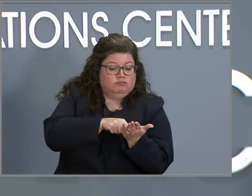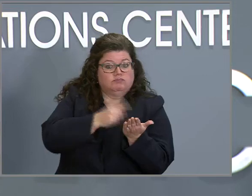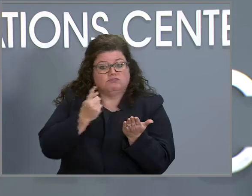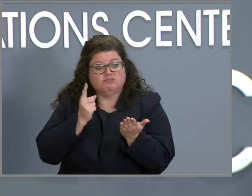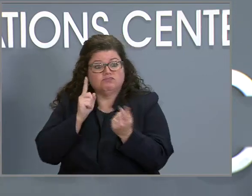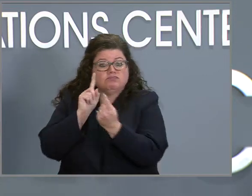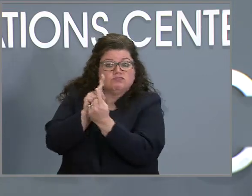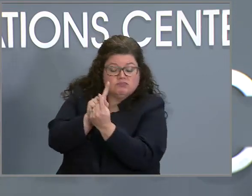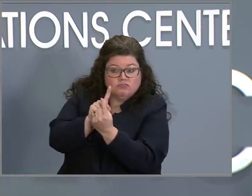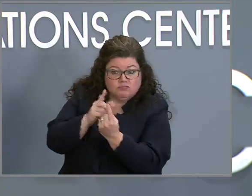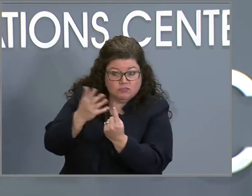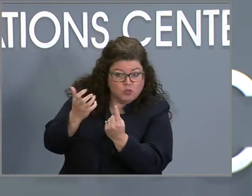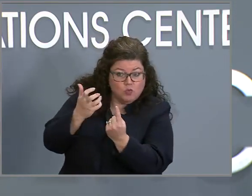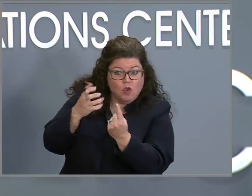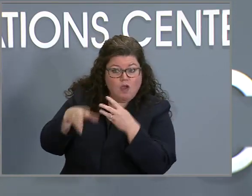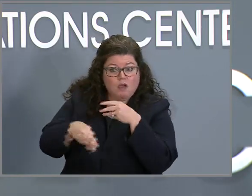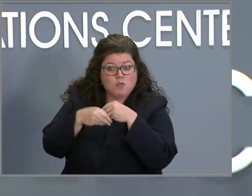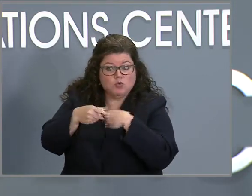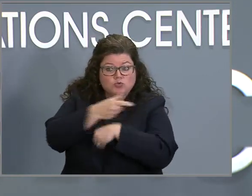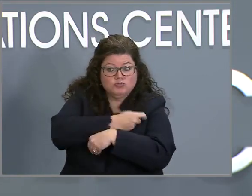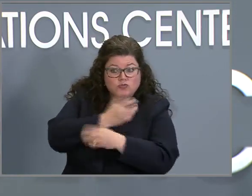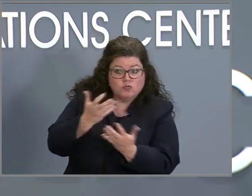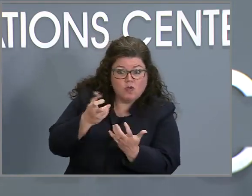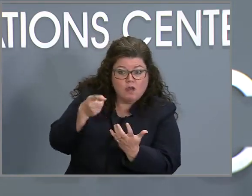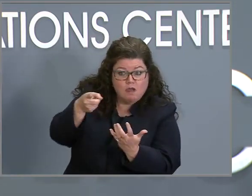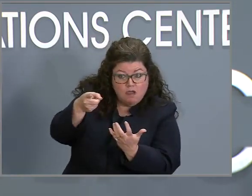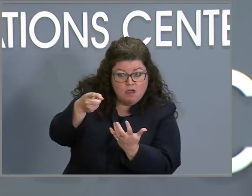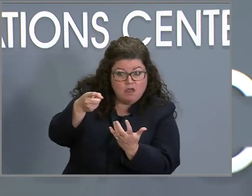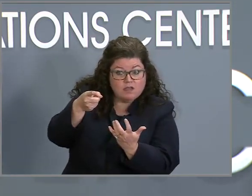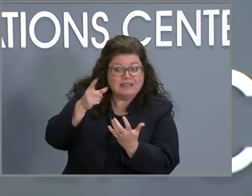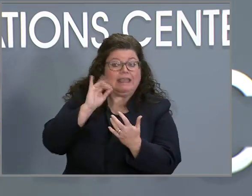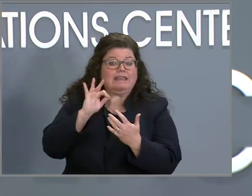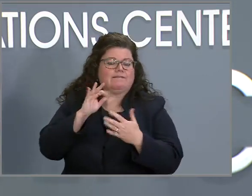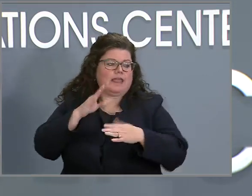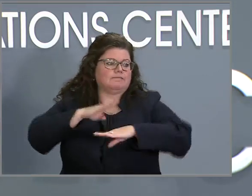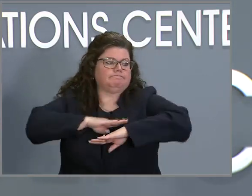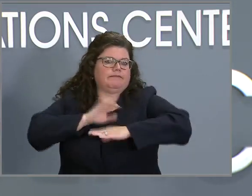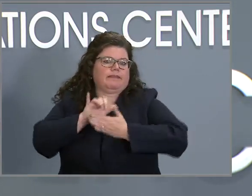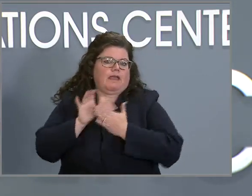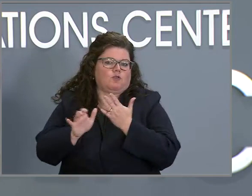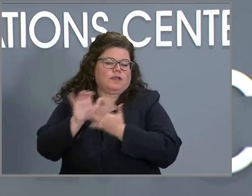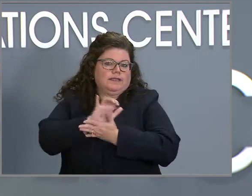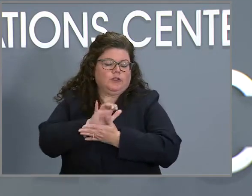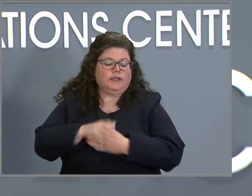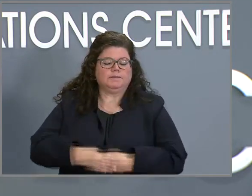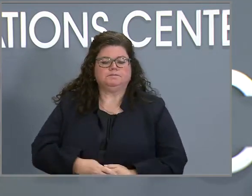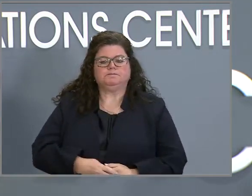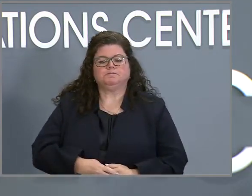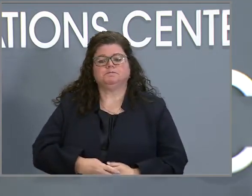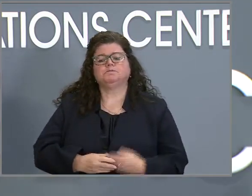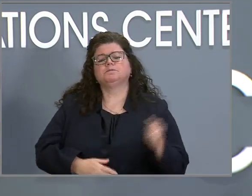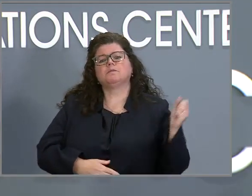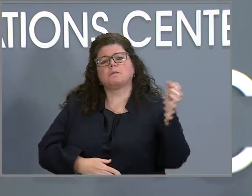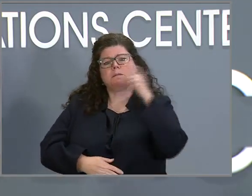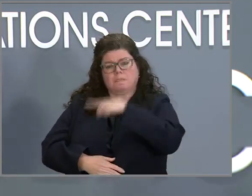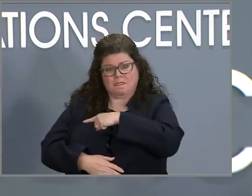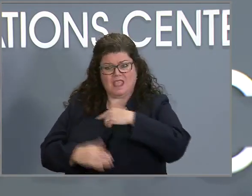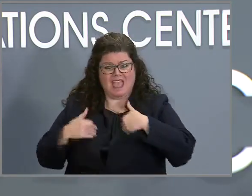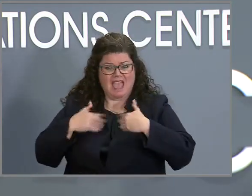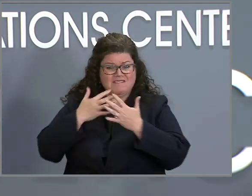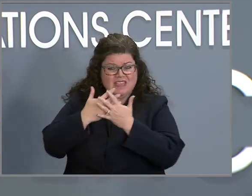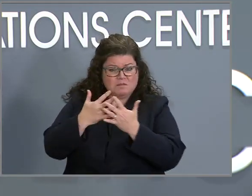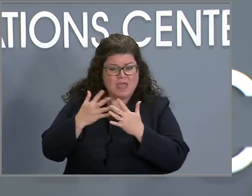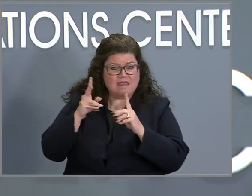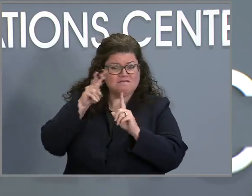to inquire about the booster when they meet the criteria to receive that. And have you had, um, inmates file